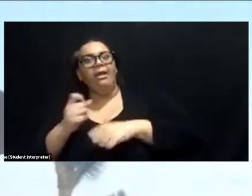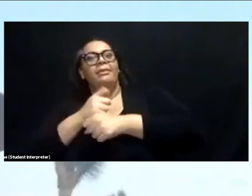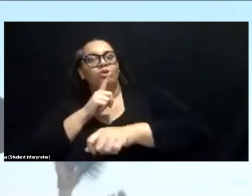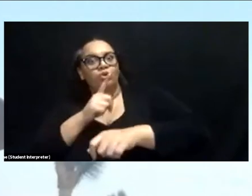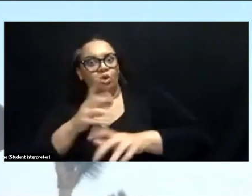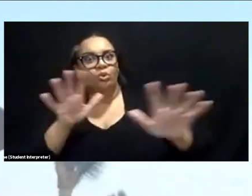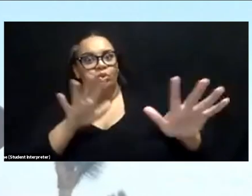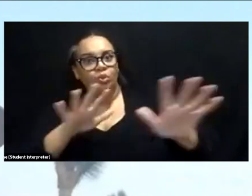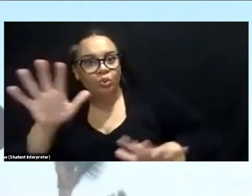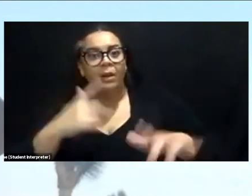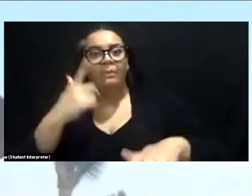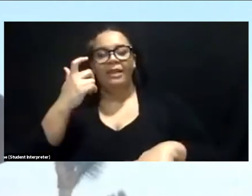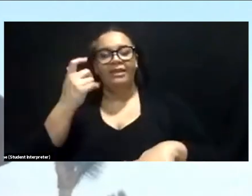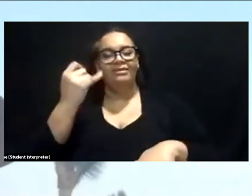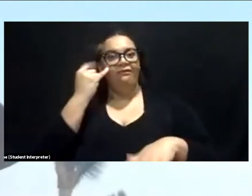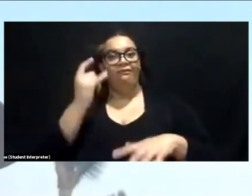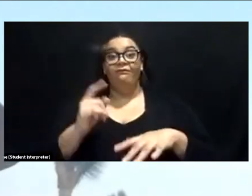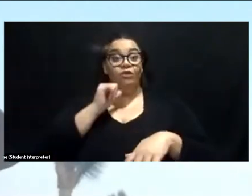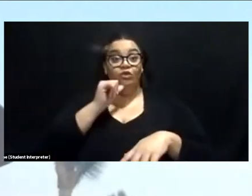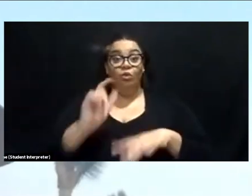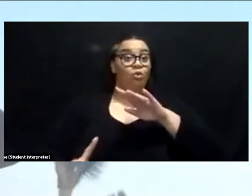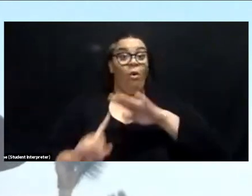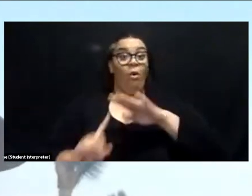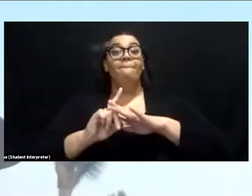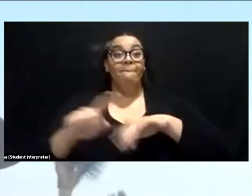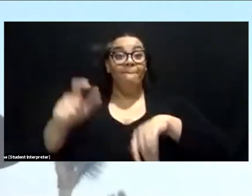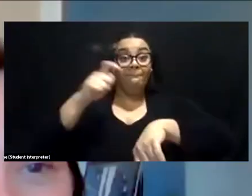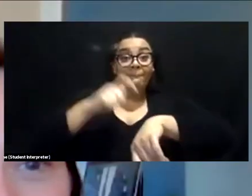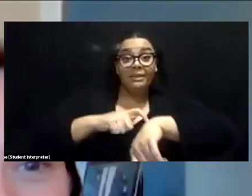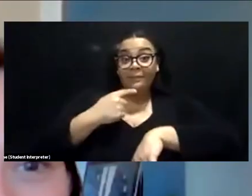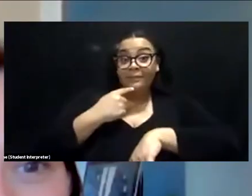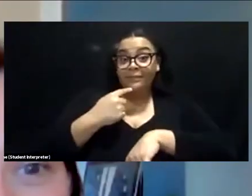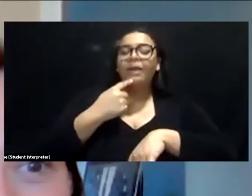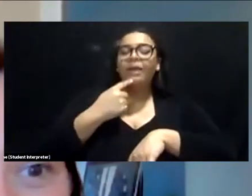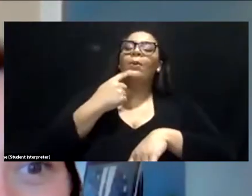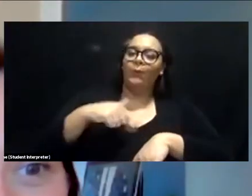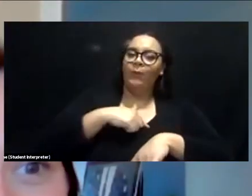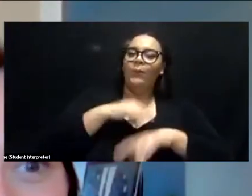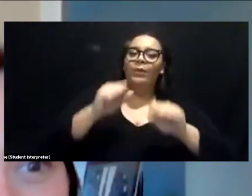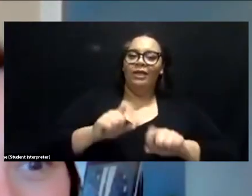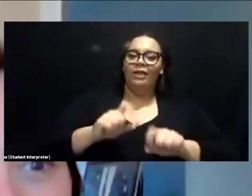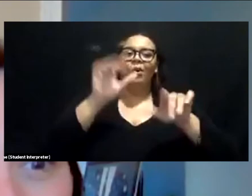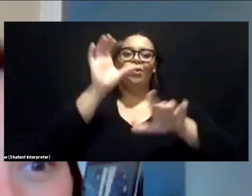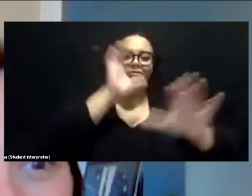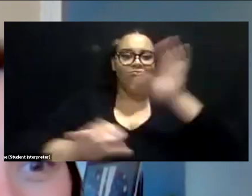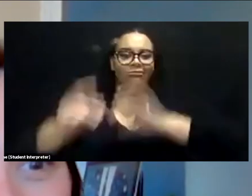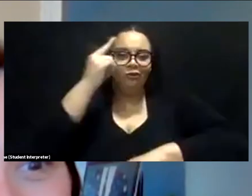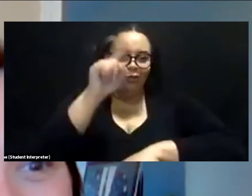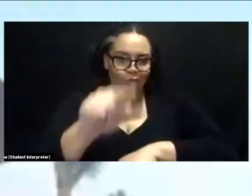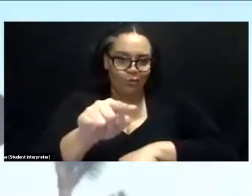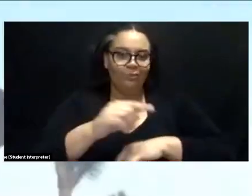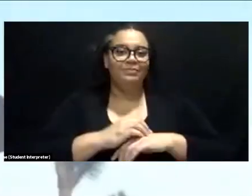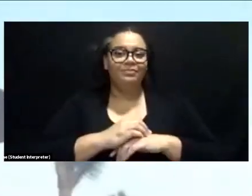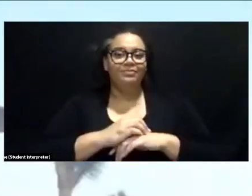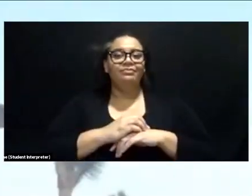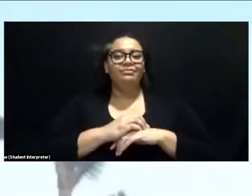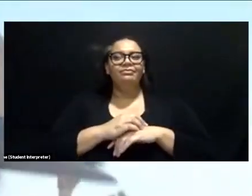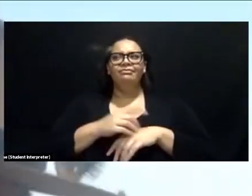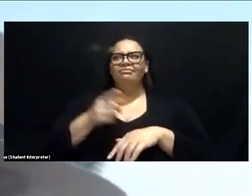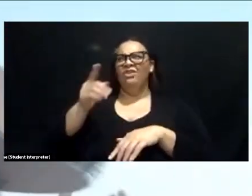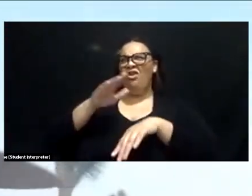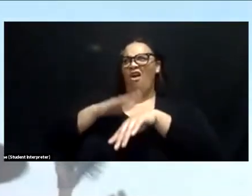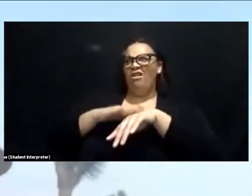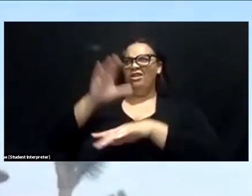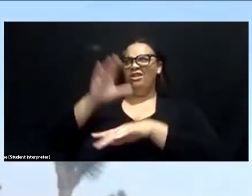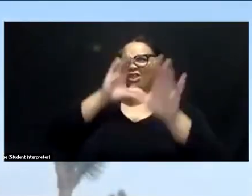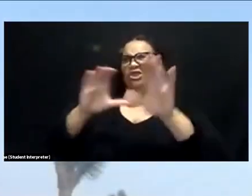when you're meant to, we can go and go and catch you. you're on the search and rescue team too, huh? Yeah. Everybody's on the search